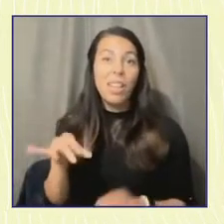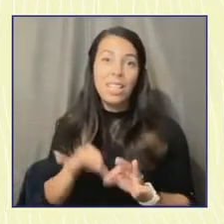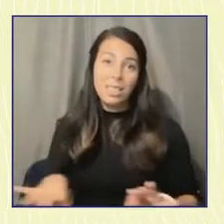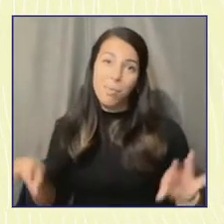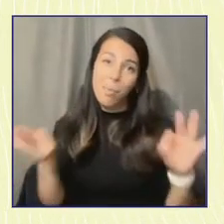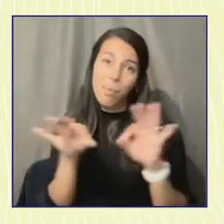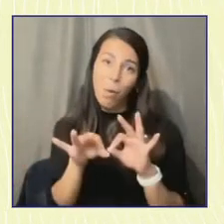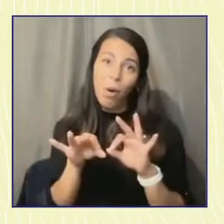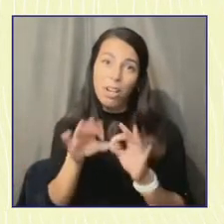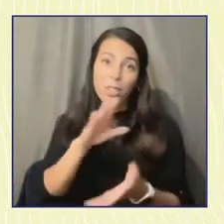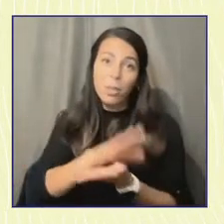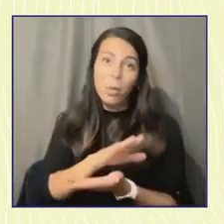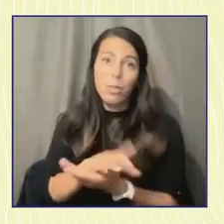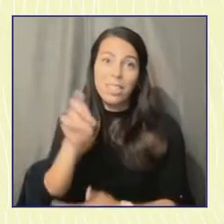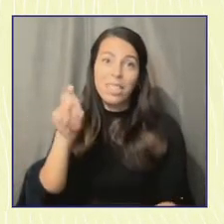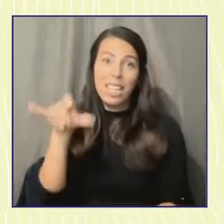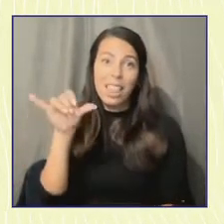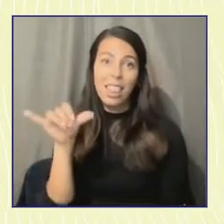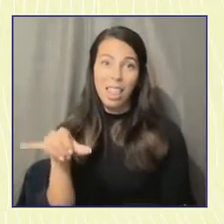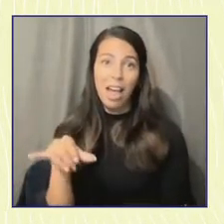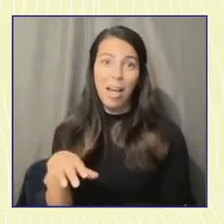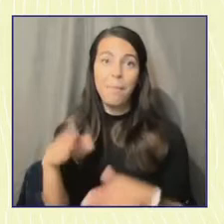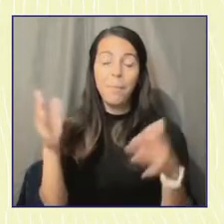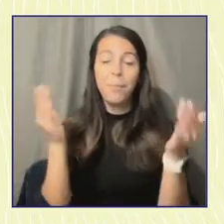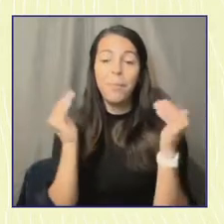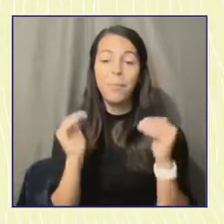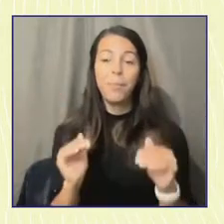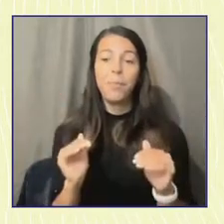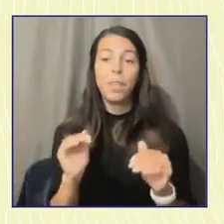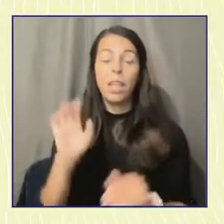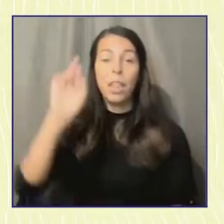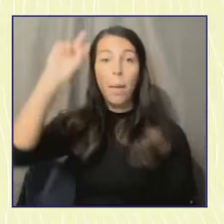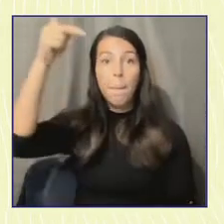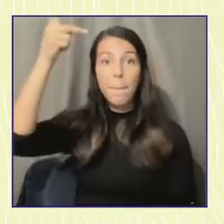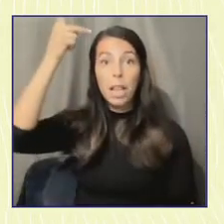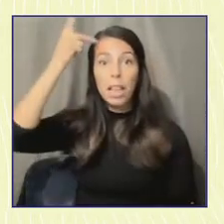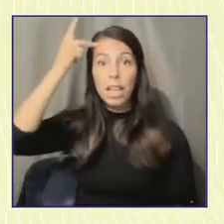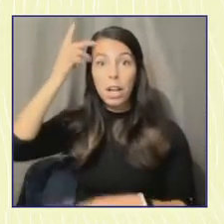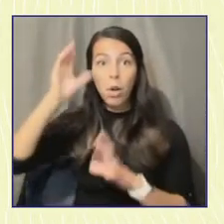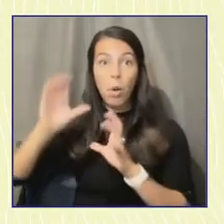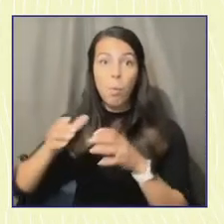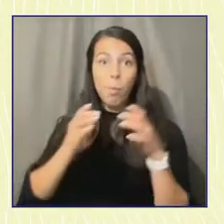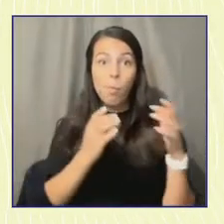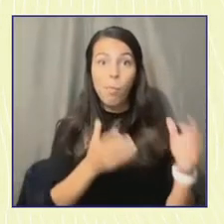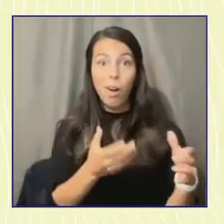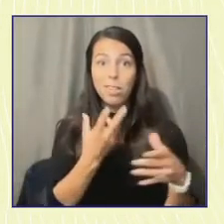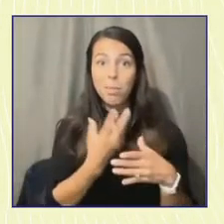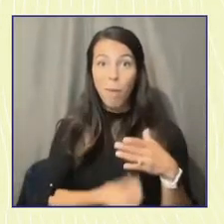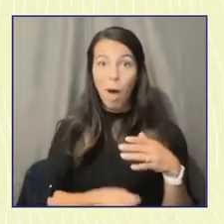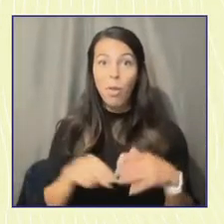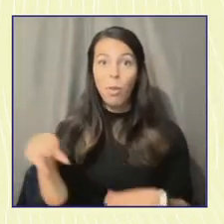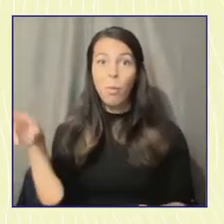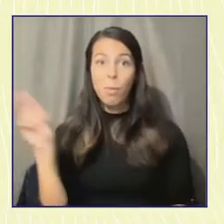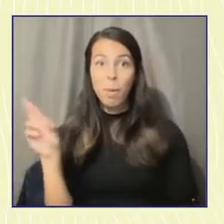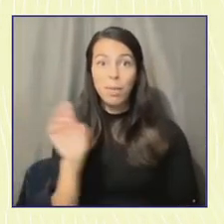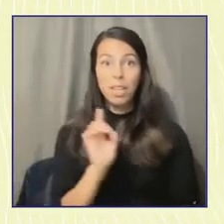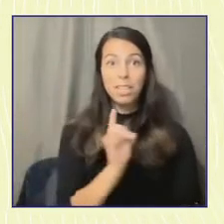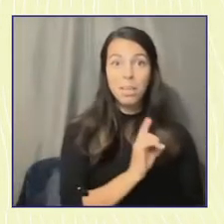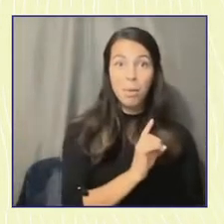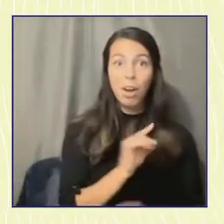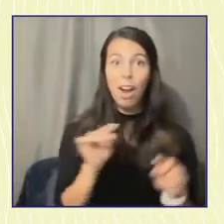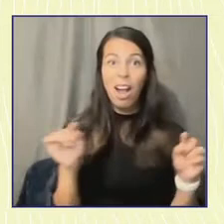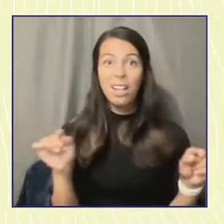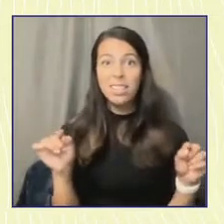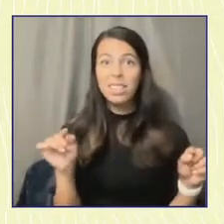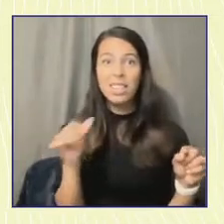Second thing is our political parties, both Republicans and Democrats, actually don't make a concerted effort